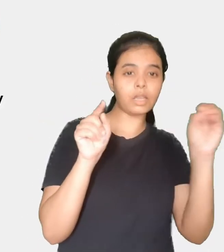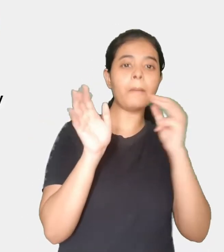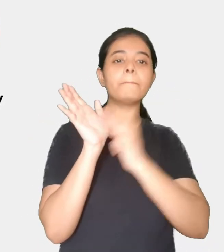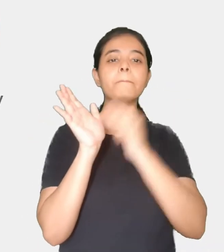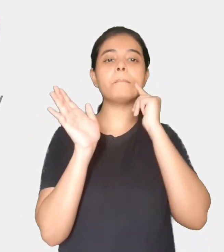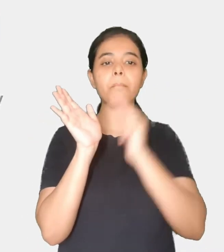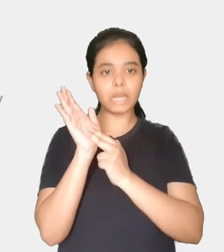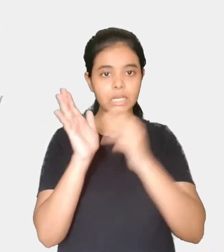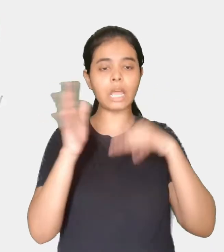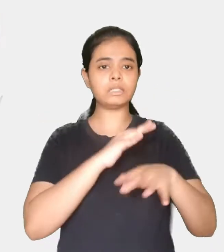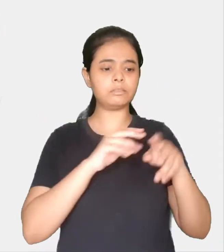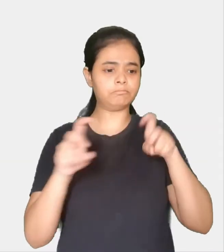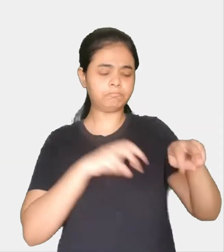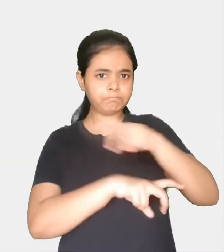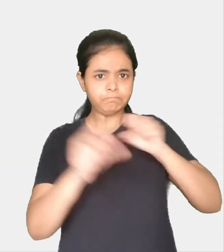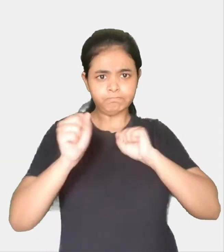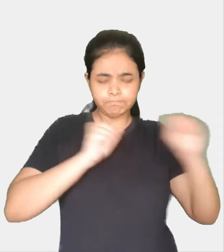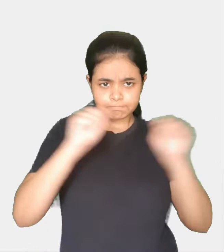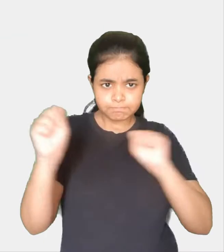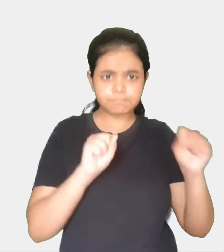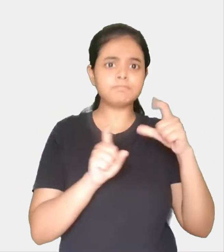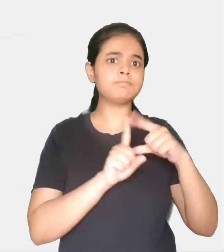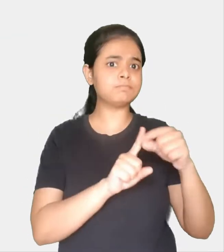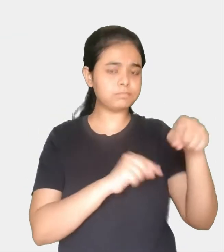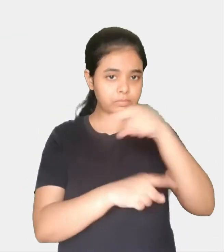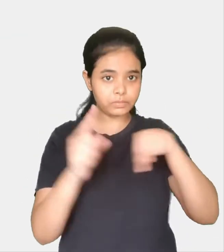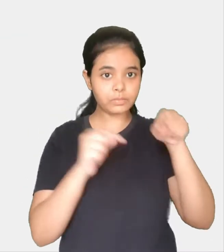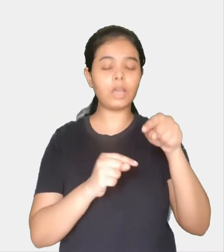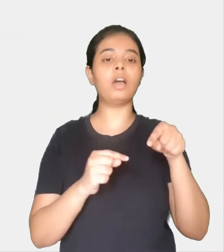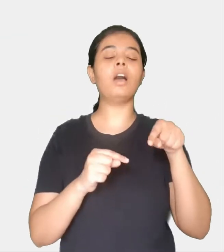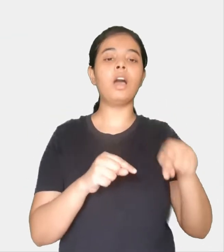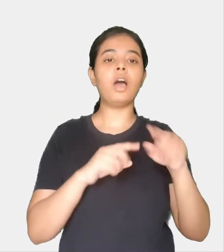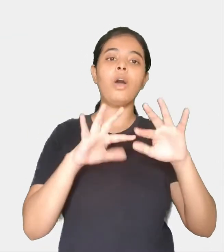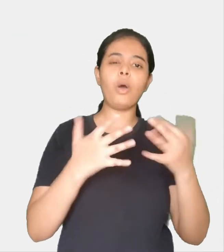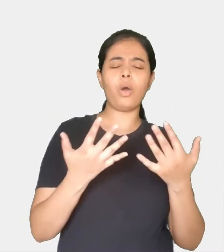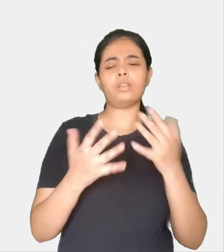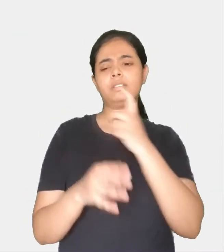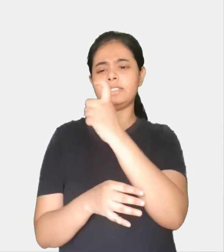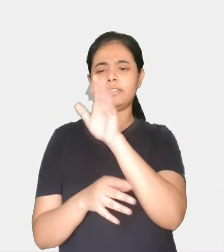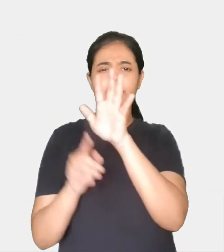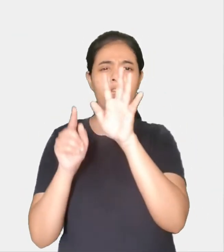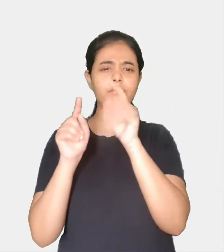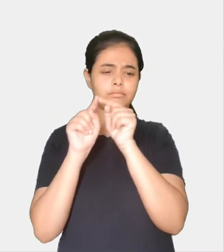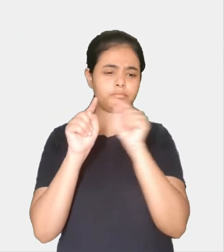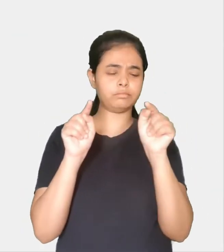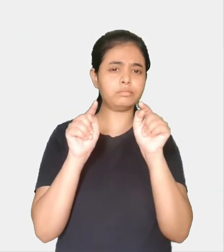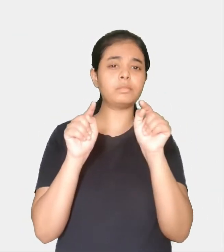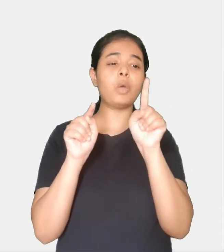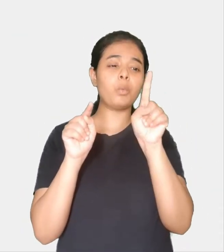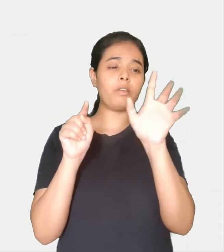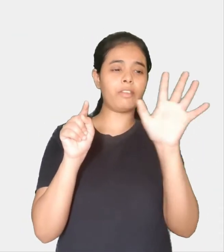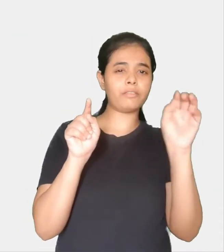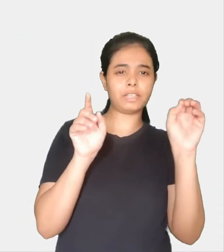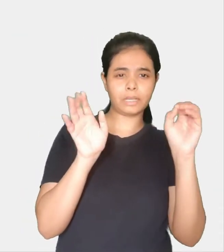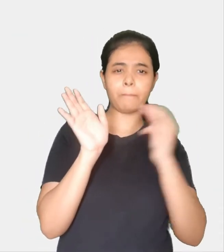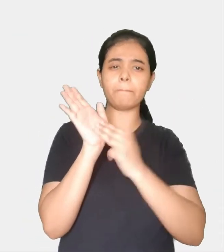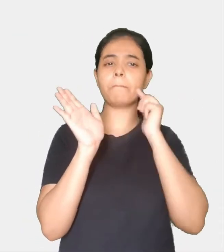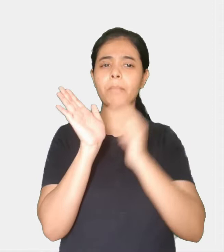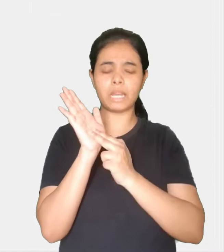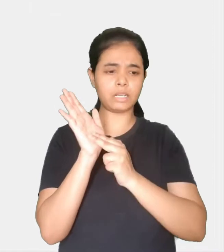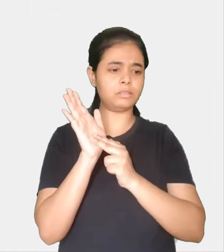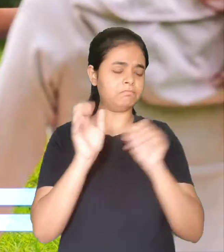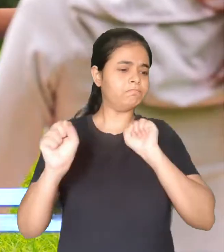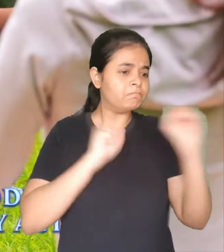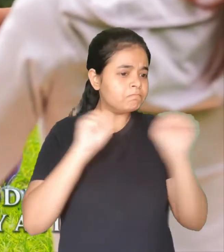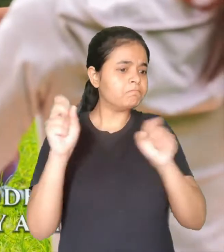activity or 75 to 150 minutes of vigorous intensity aerobic physical activity through